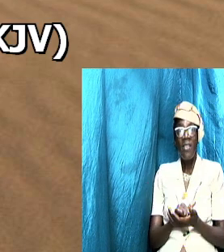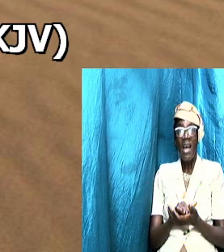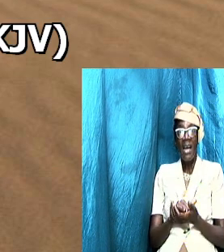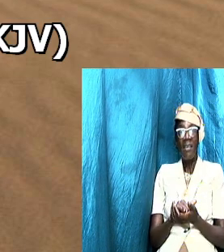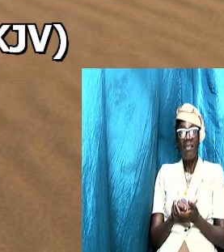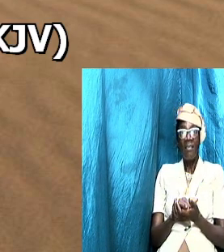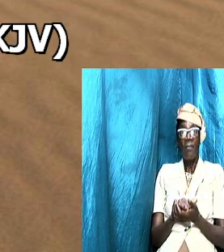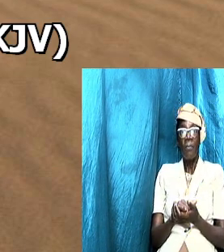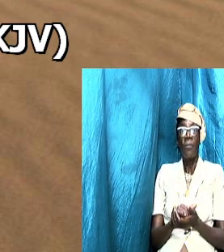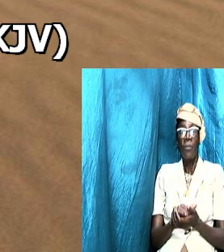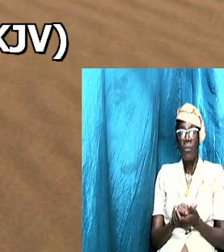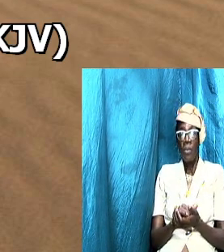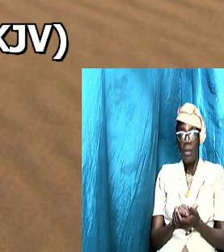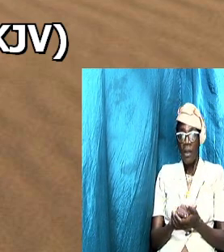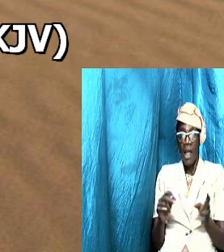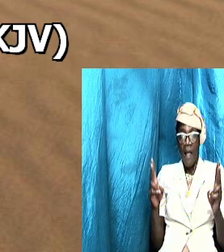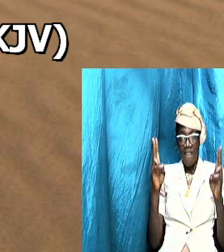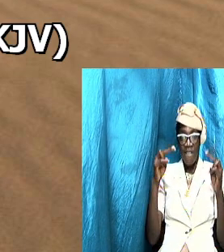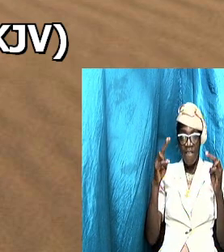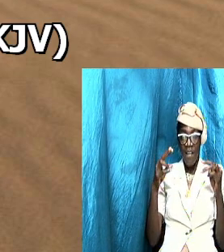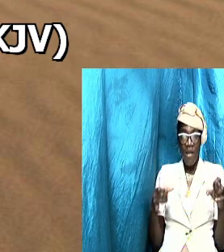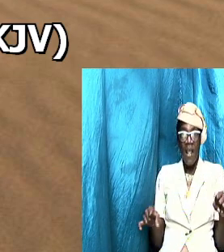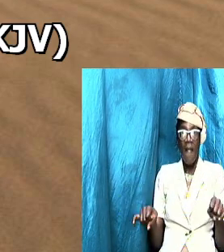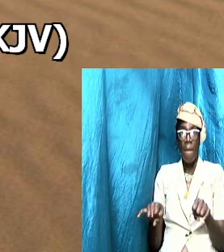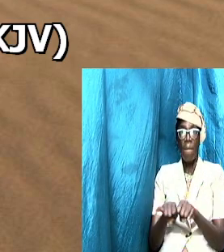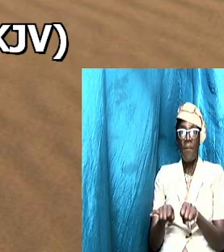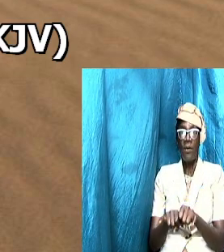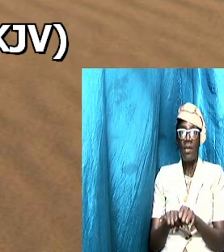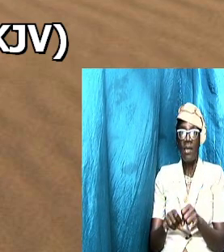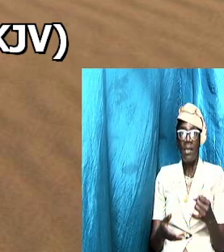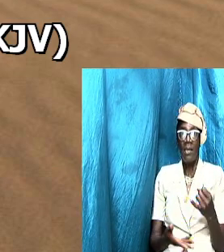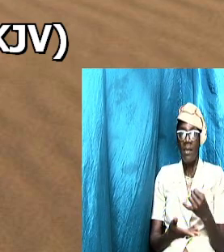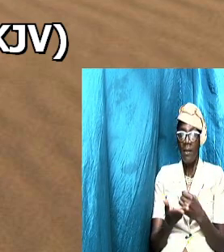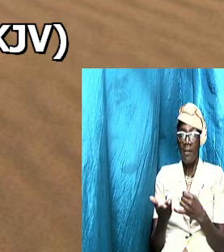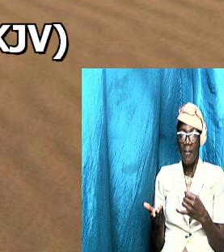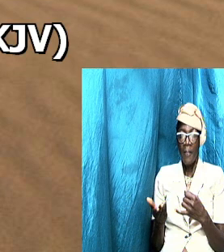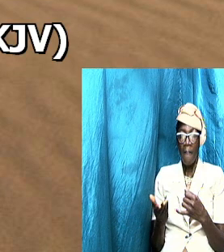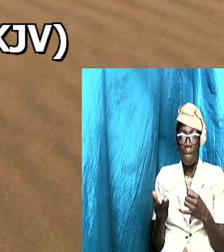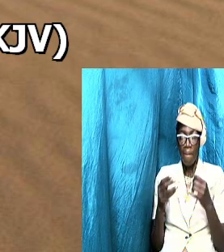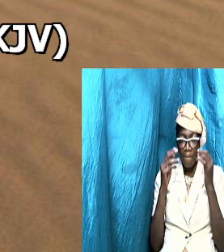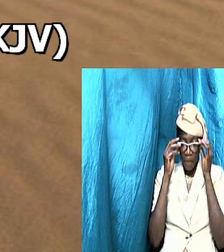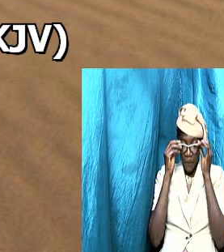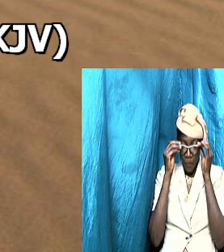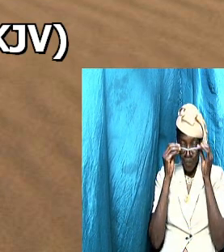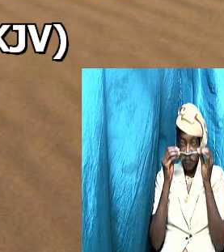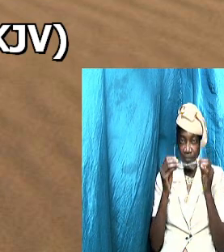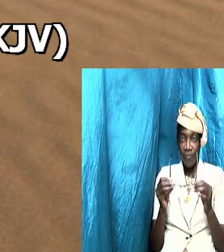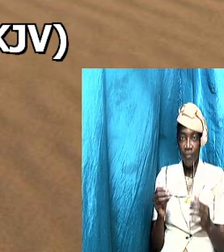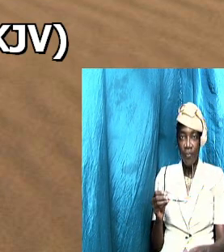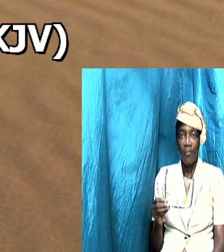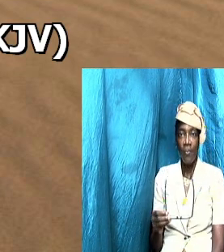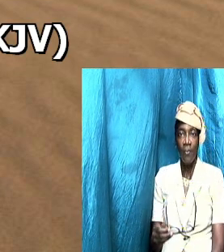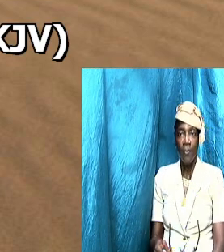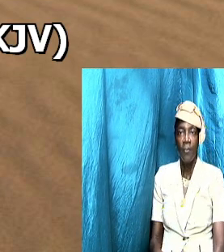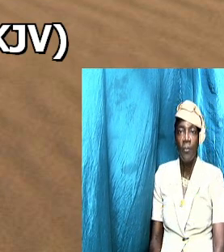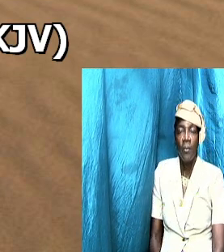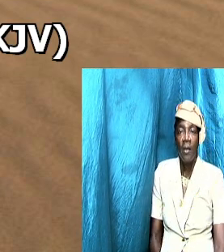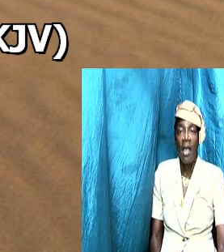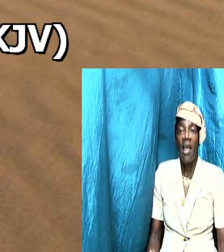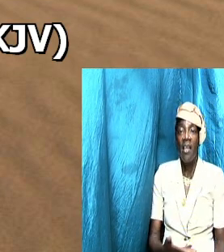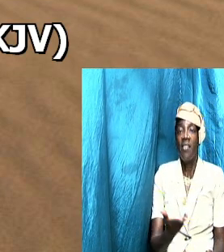that is very very important there is an old prayer